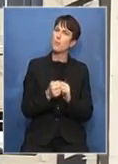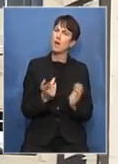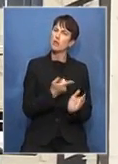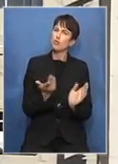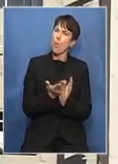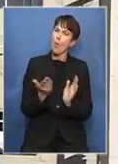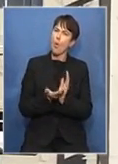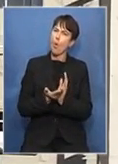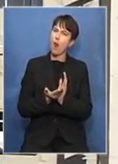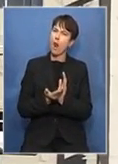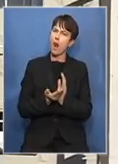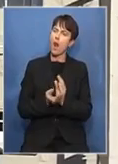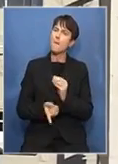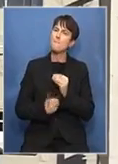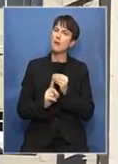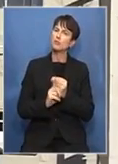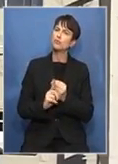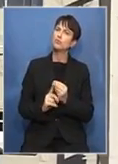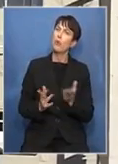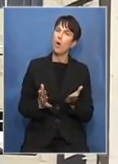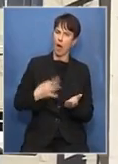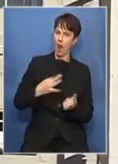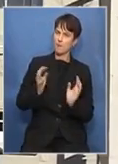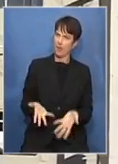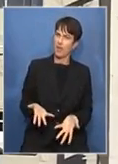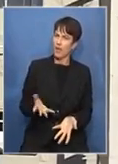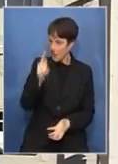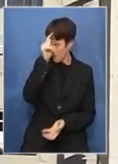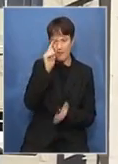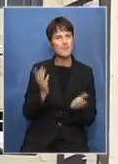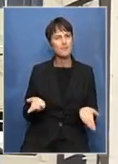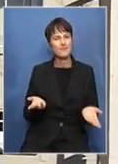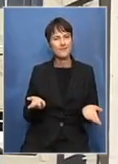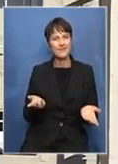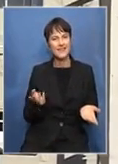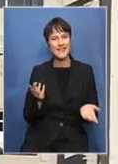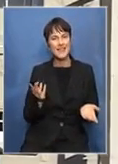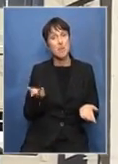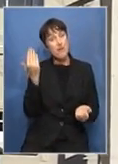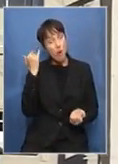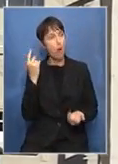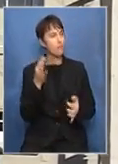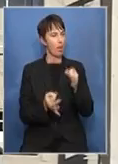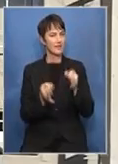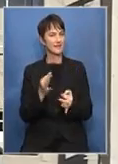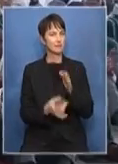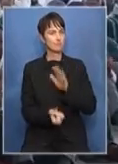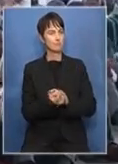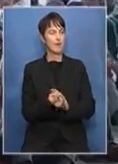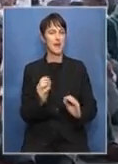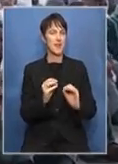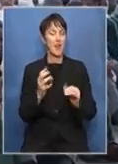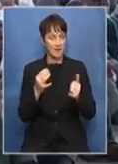those things and the dynamics within society, those issues didn't come out and the politics of that didn't come out in the judgment.